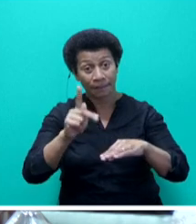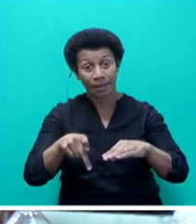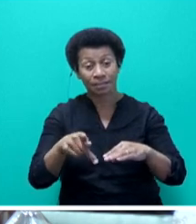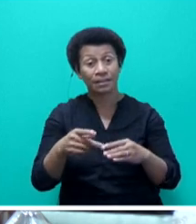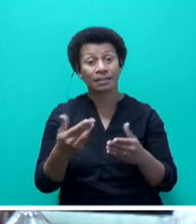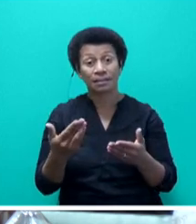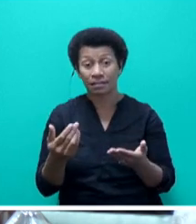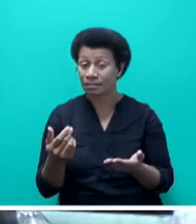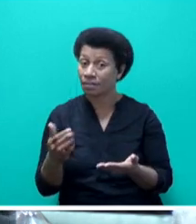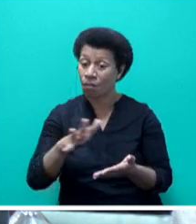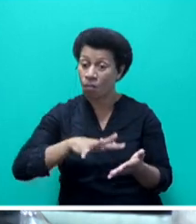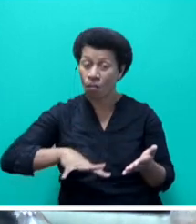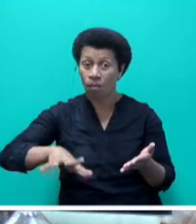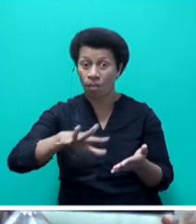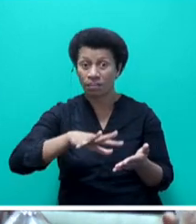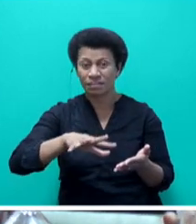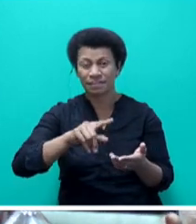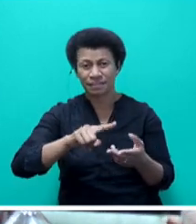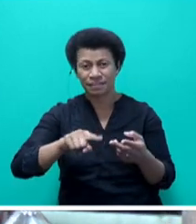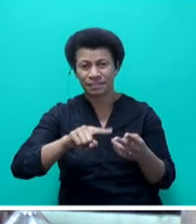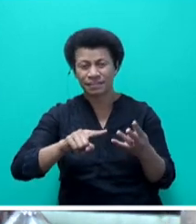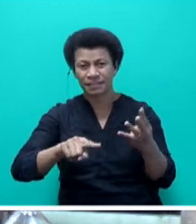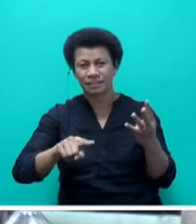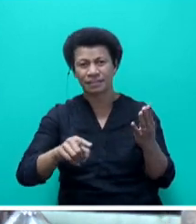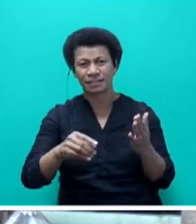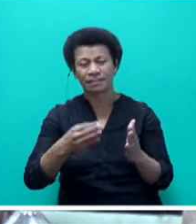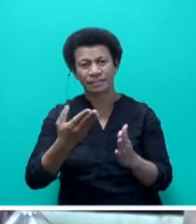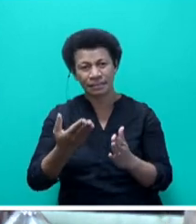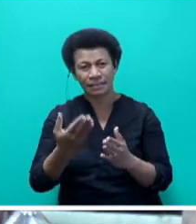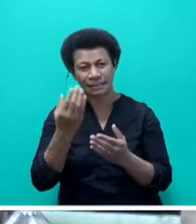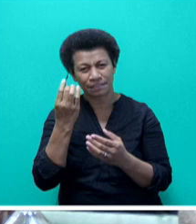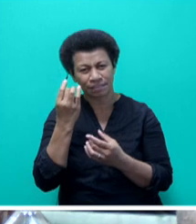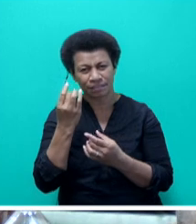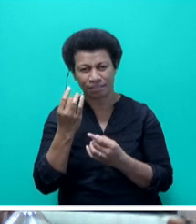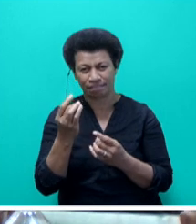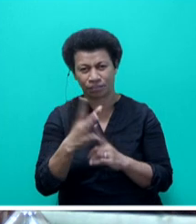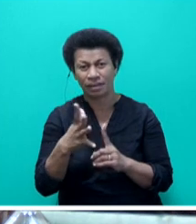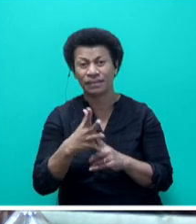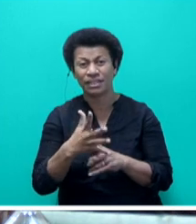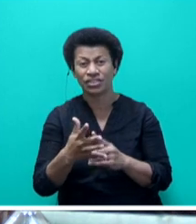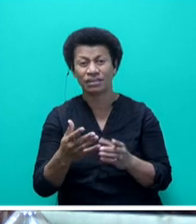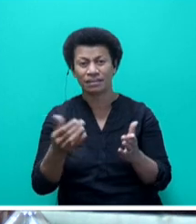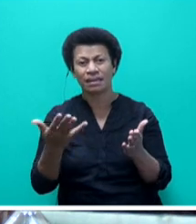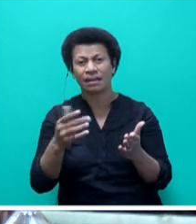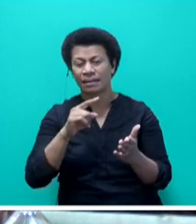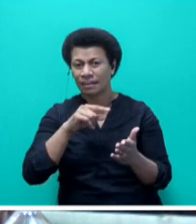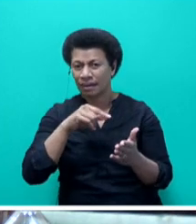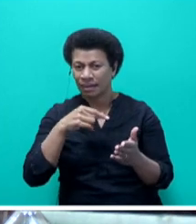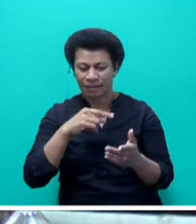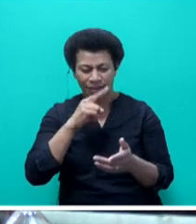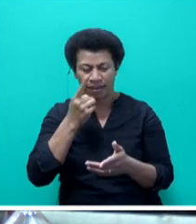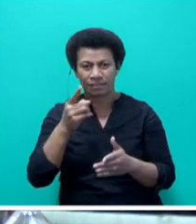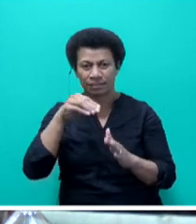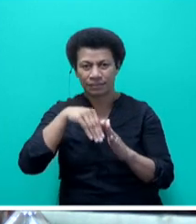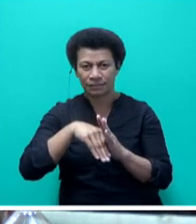all of these instances of inflation and the important inflation, sir, is in fact out of our control. Government